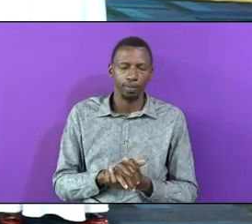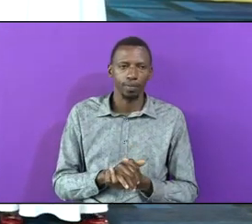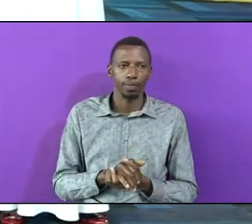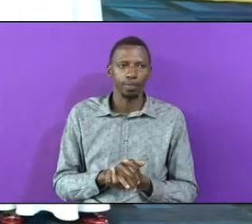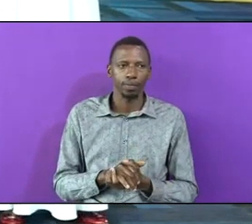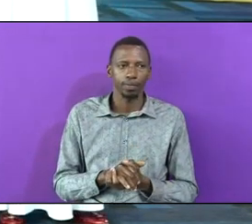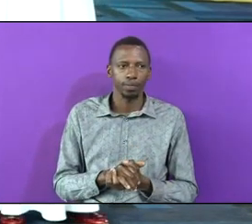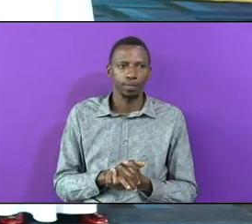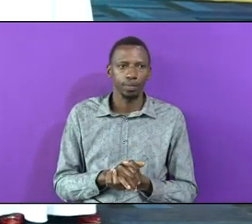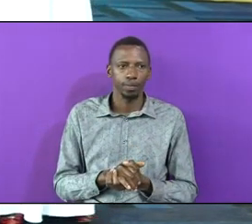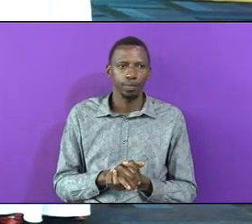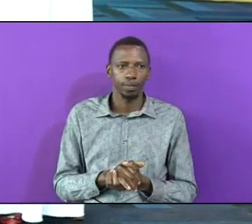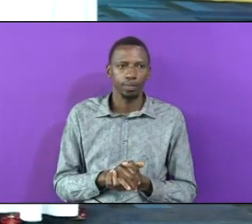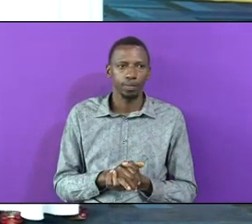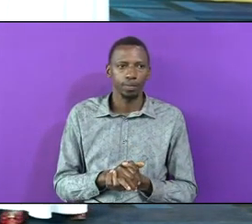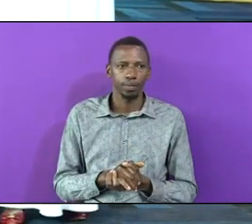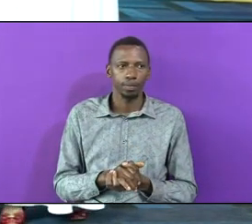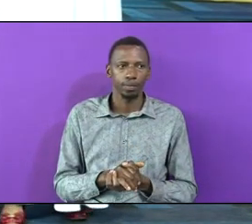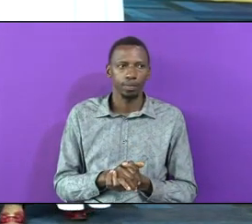his Best